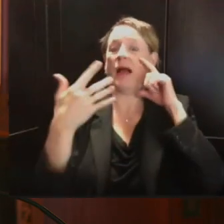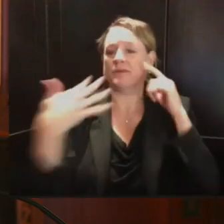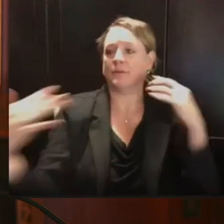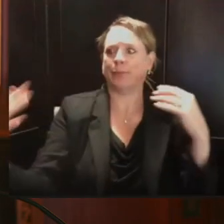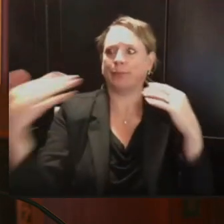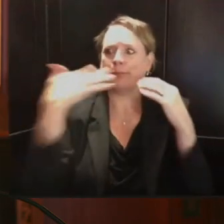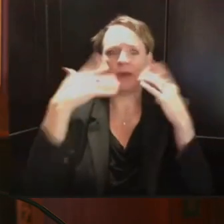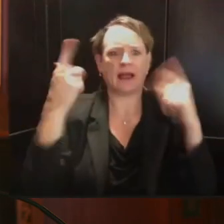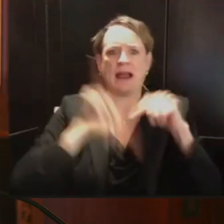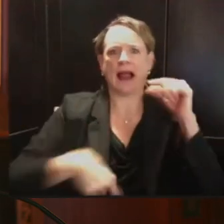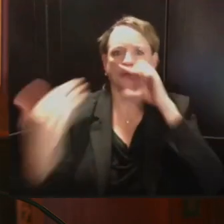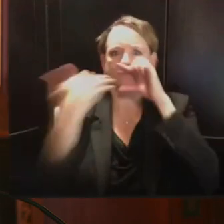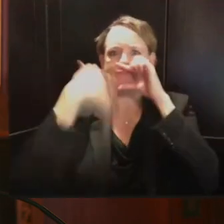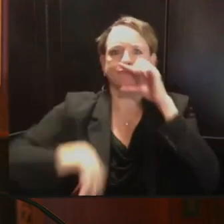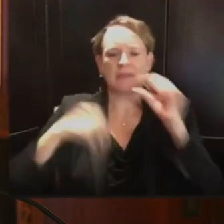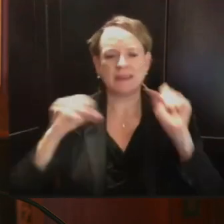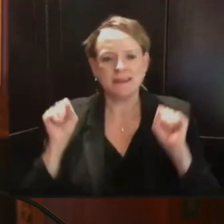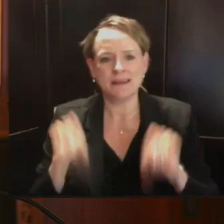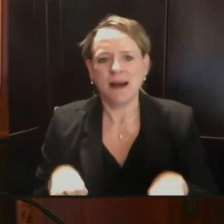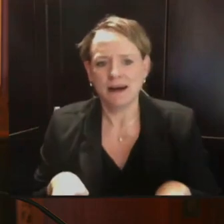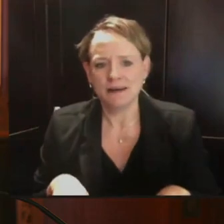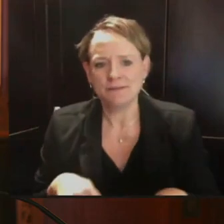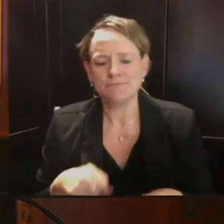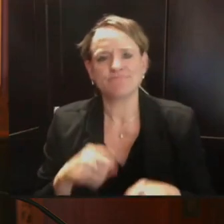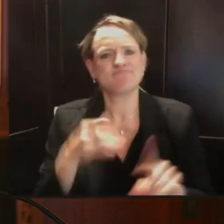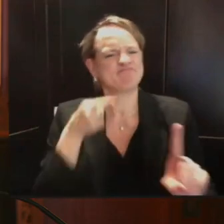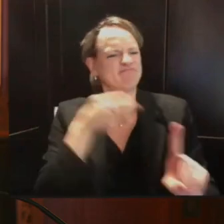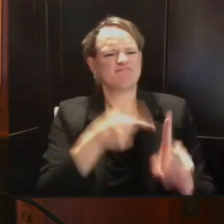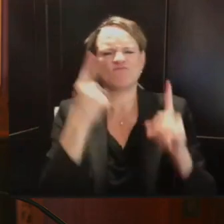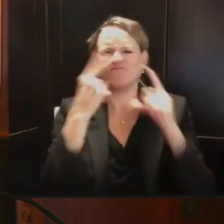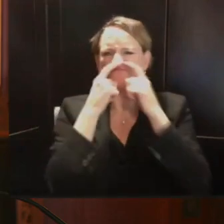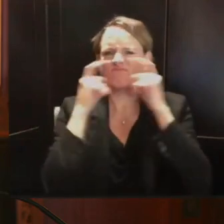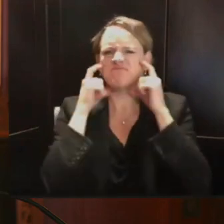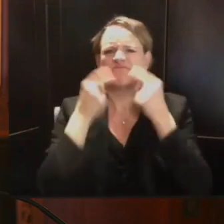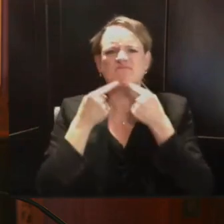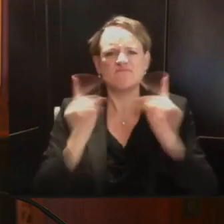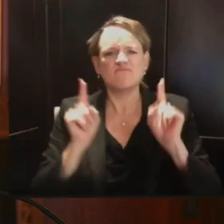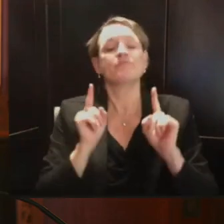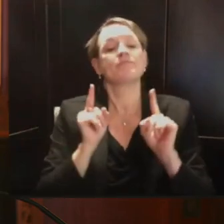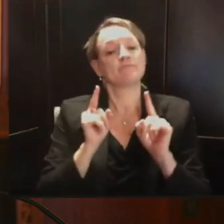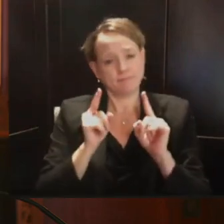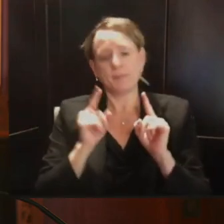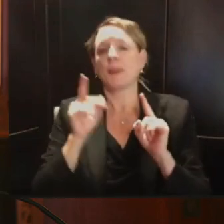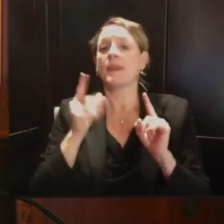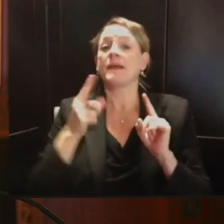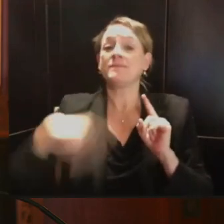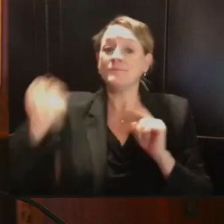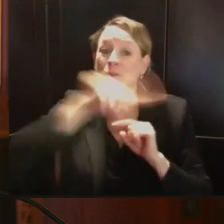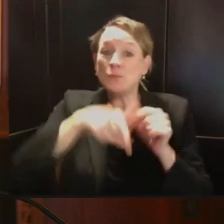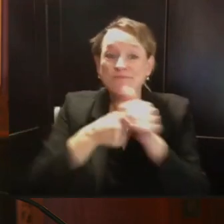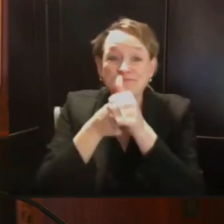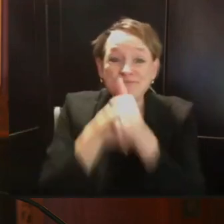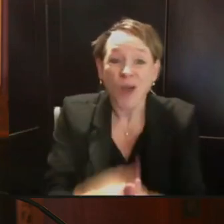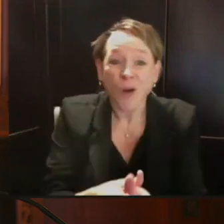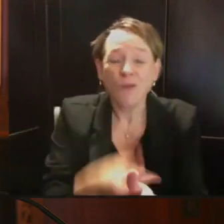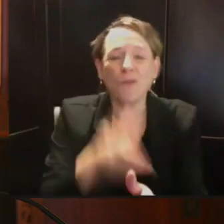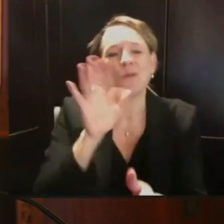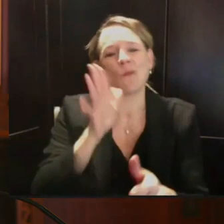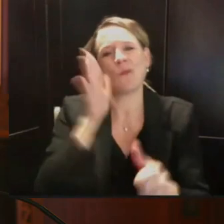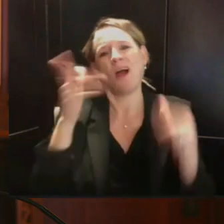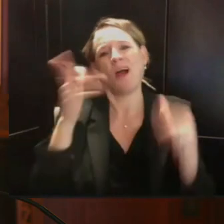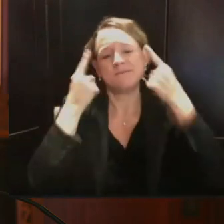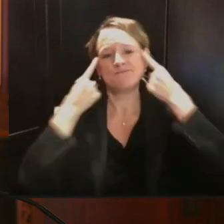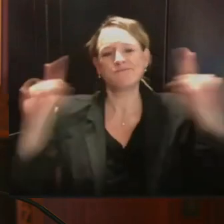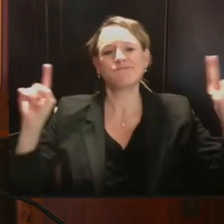only effective the more we do it together. Everyone can wear a mask safely. Excuse me, everyone who can